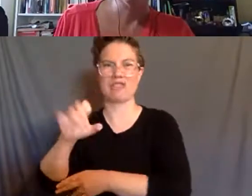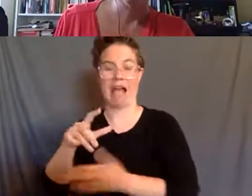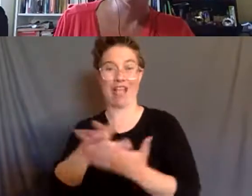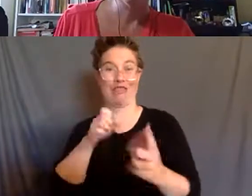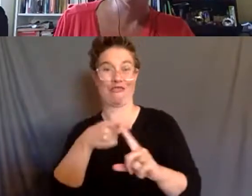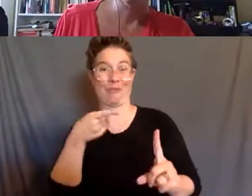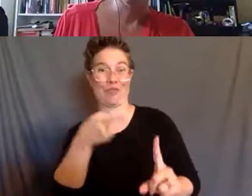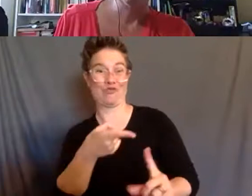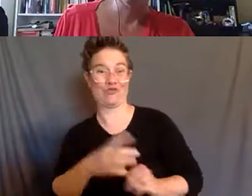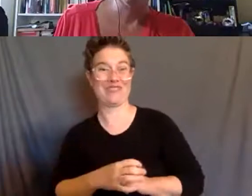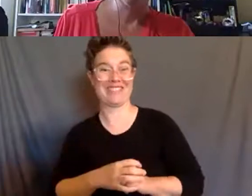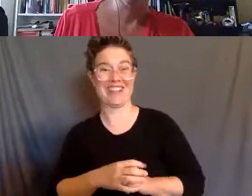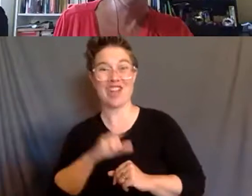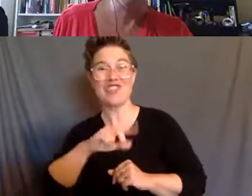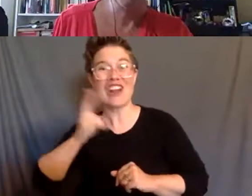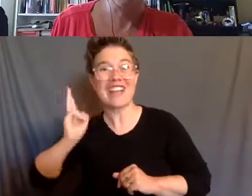that you're a historian.